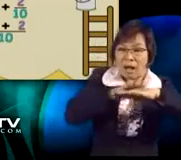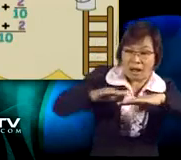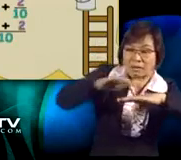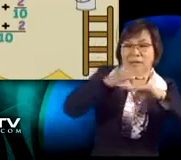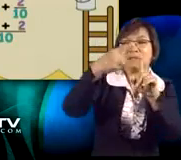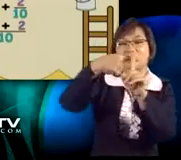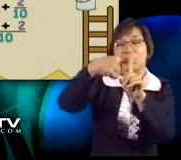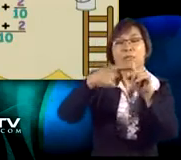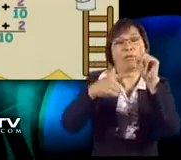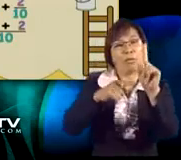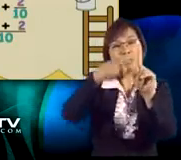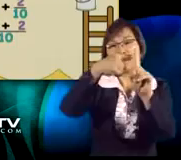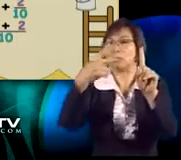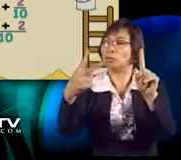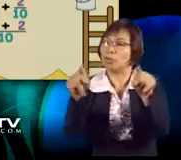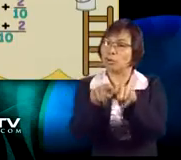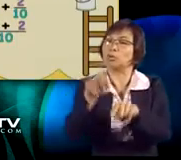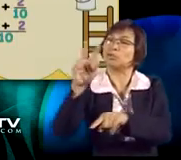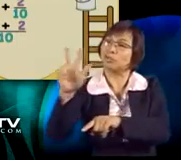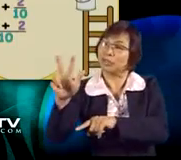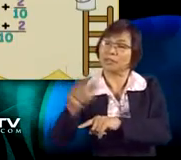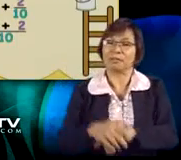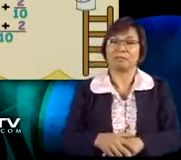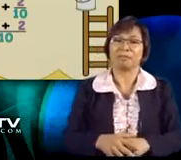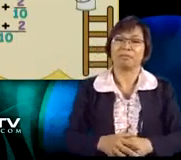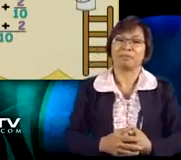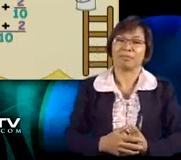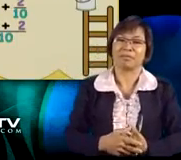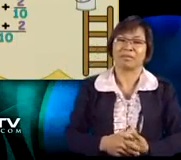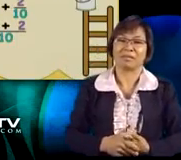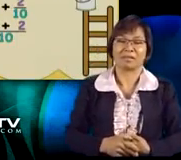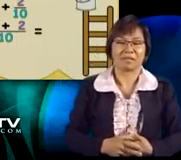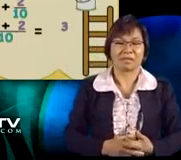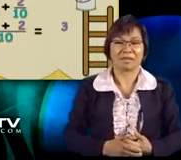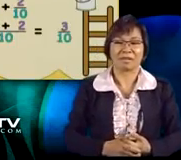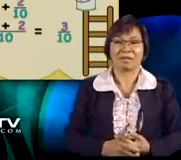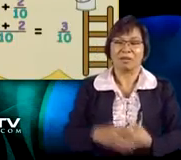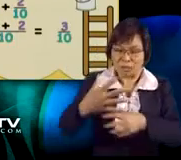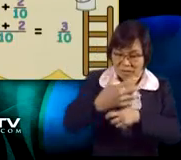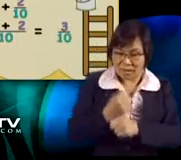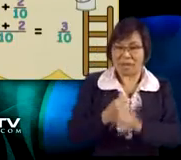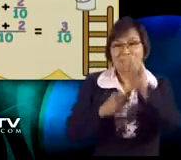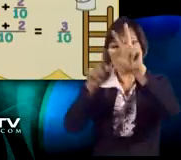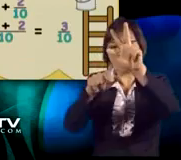So, we just add the numerators. 1 plus 2 equals 3.